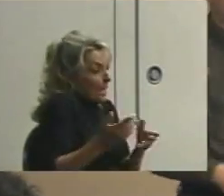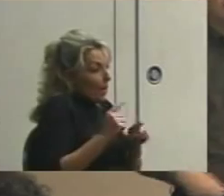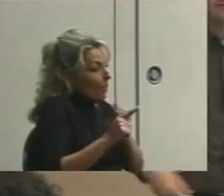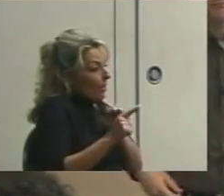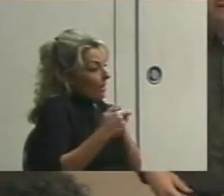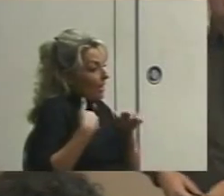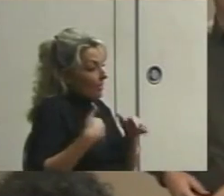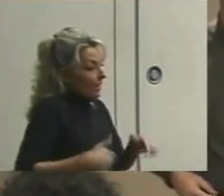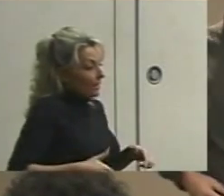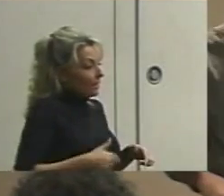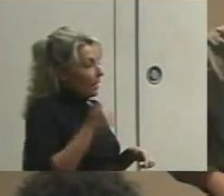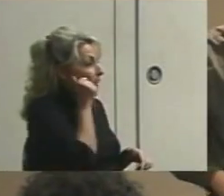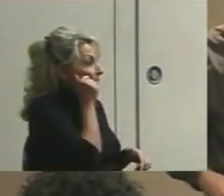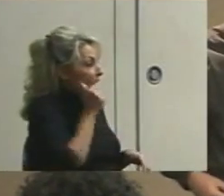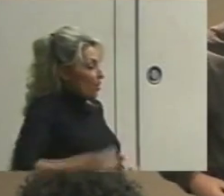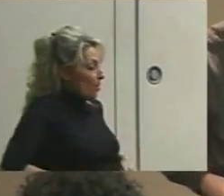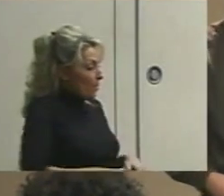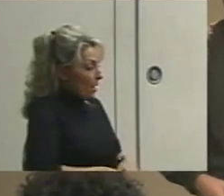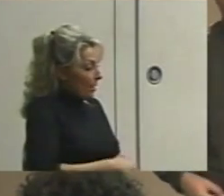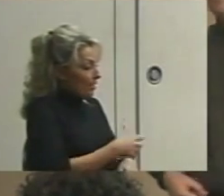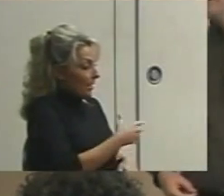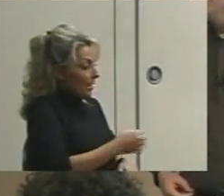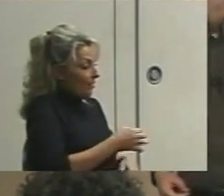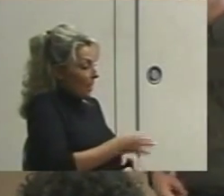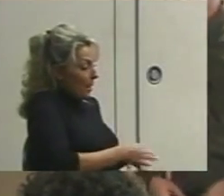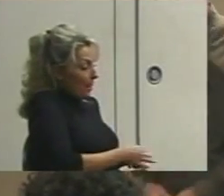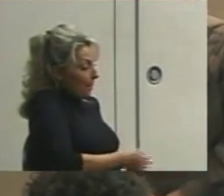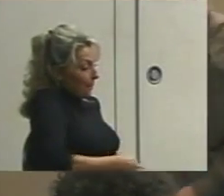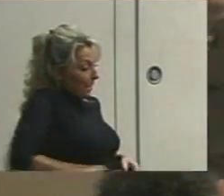these leather belts with beads on them and move these beads over.